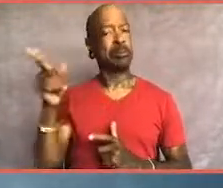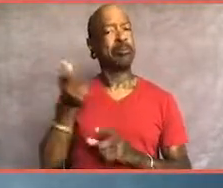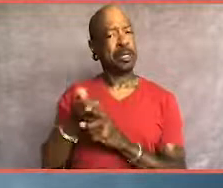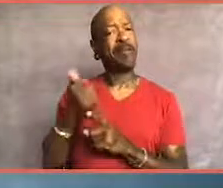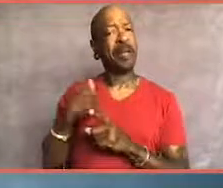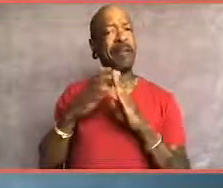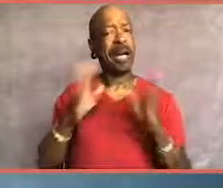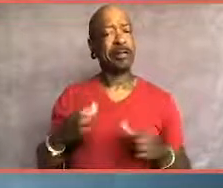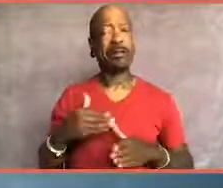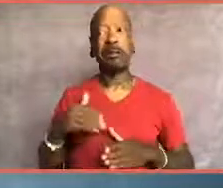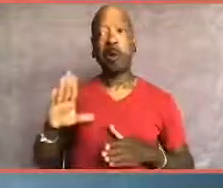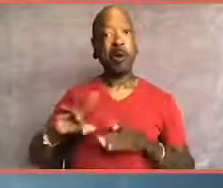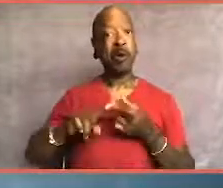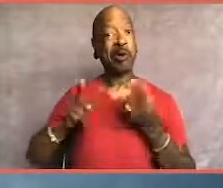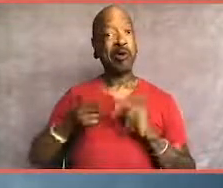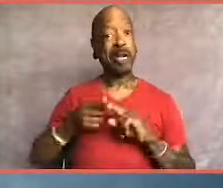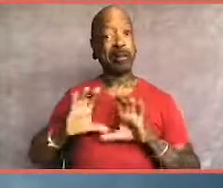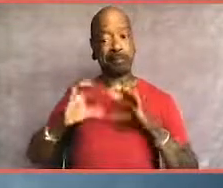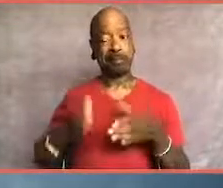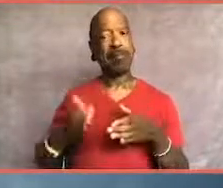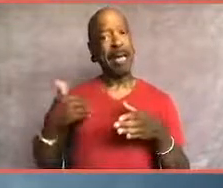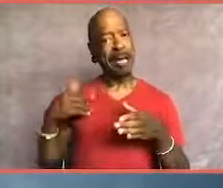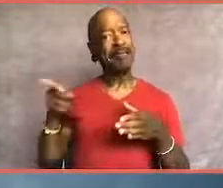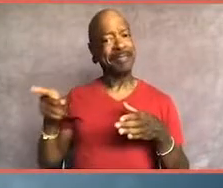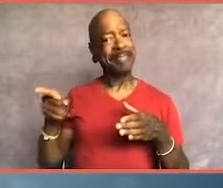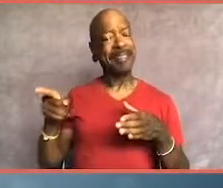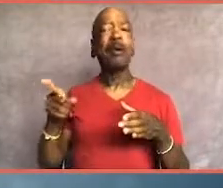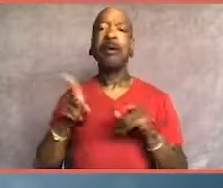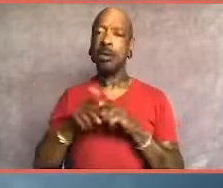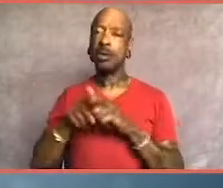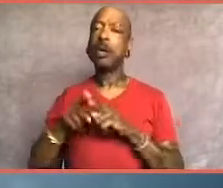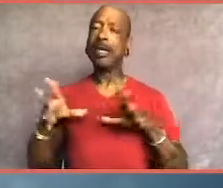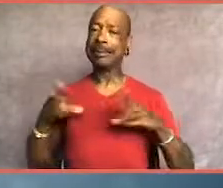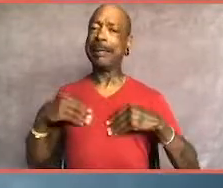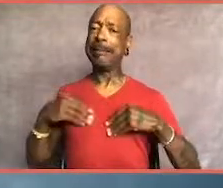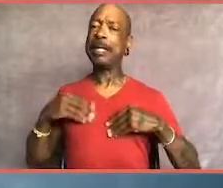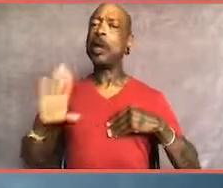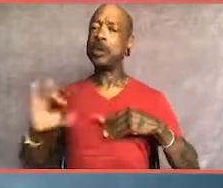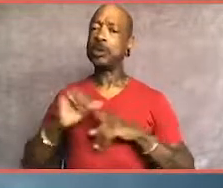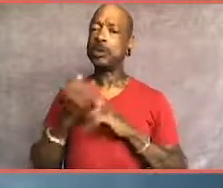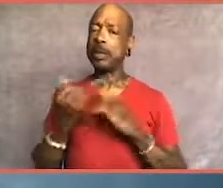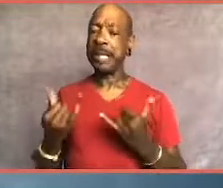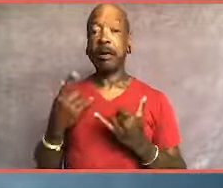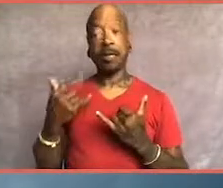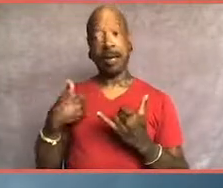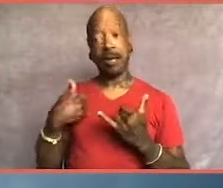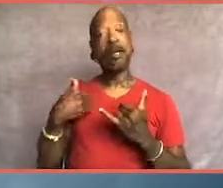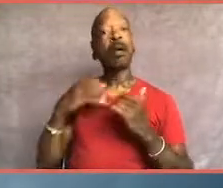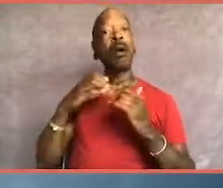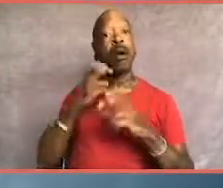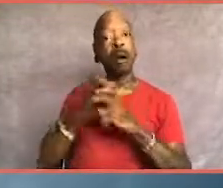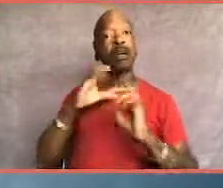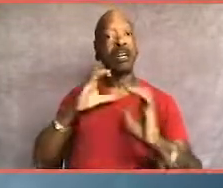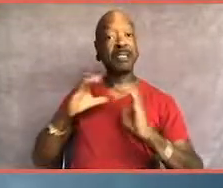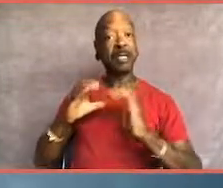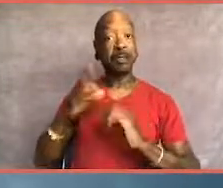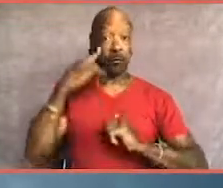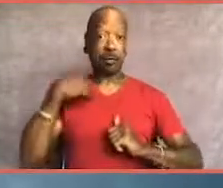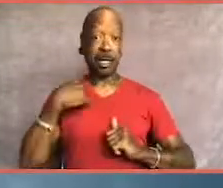friends. It was also acceptance and having some hard conversations. 2020 was going to be my big year.